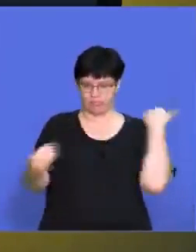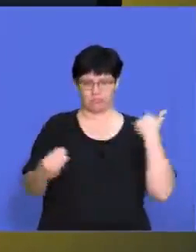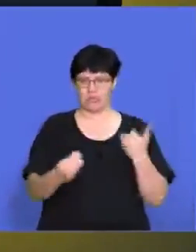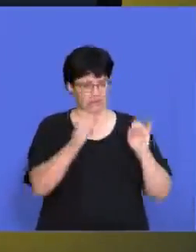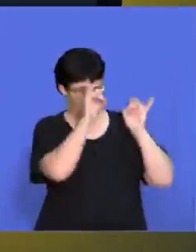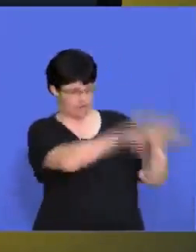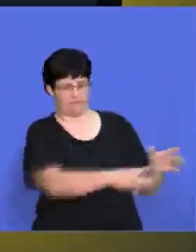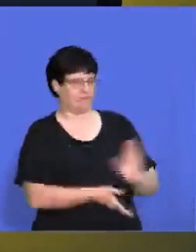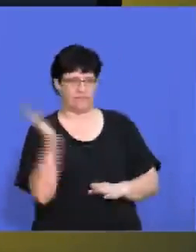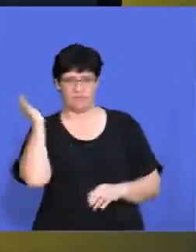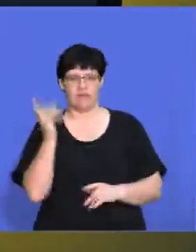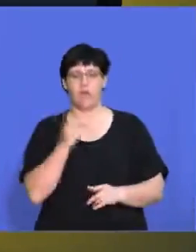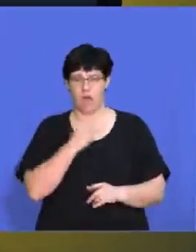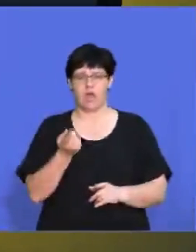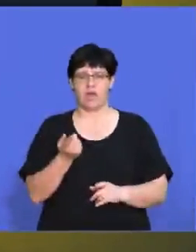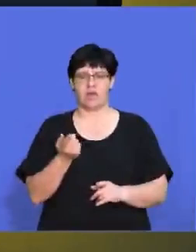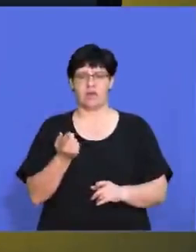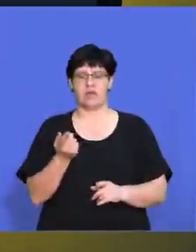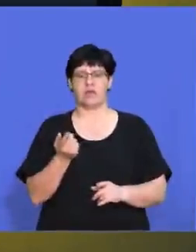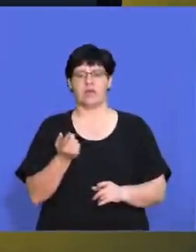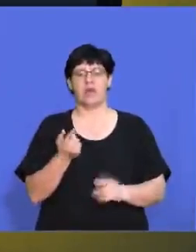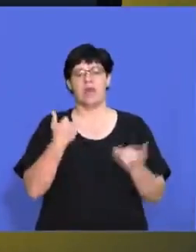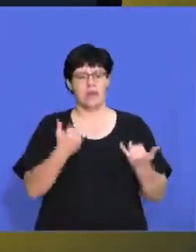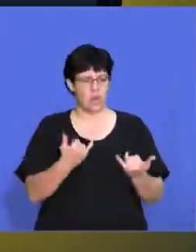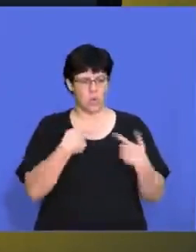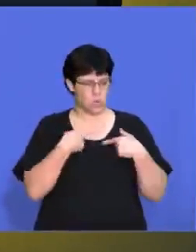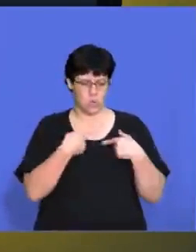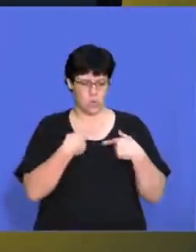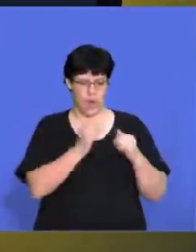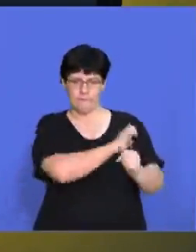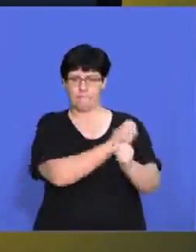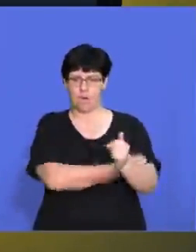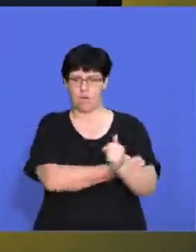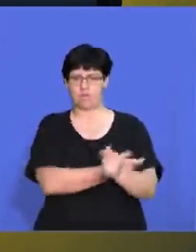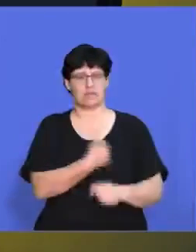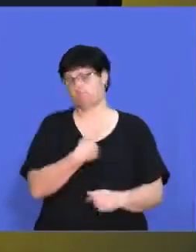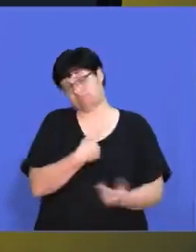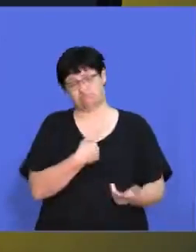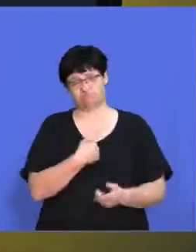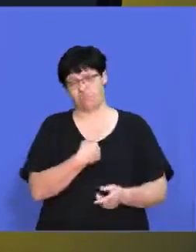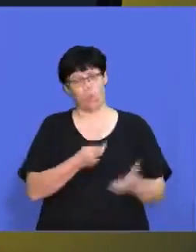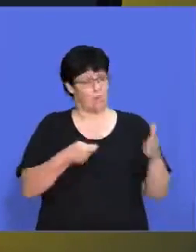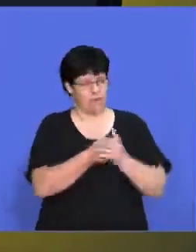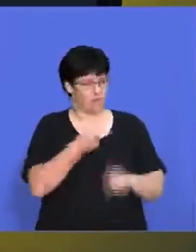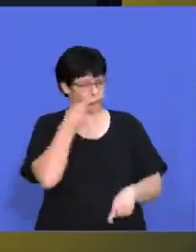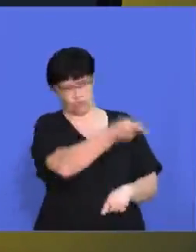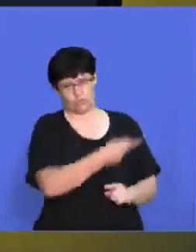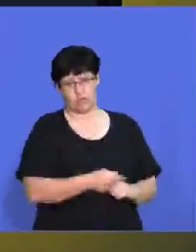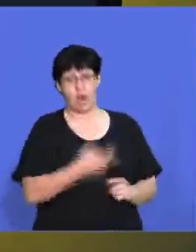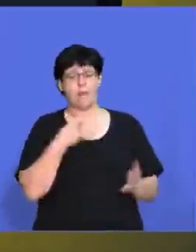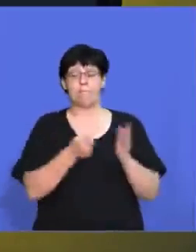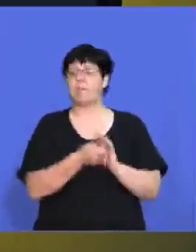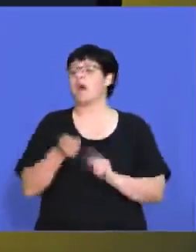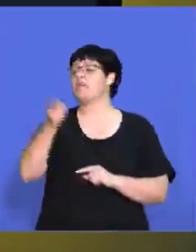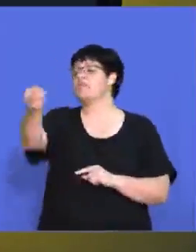during the lockdown. And now they've got that power where they can be like, well, I'm not going to buy from you. I would rather go buy from